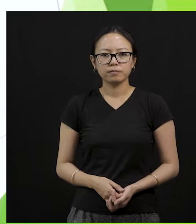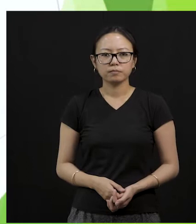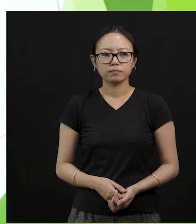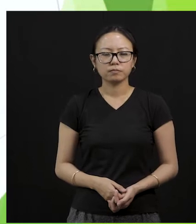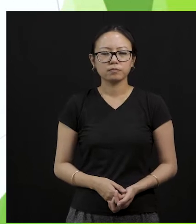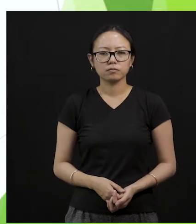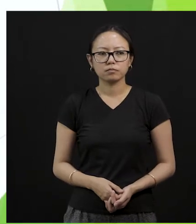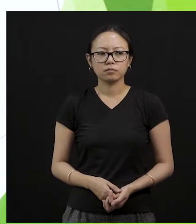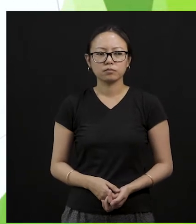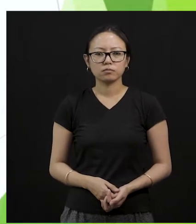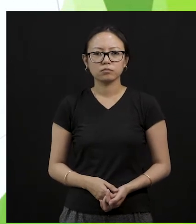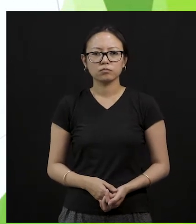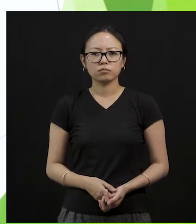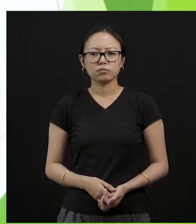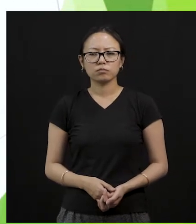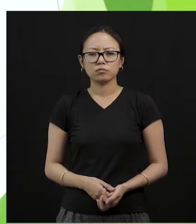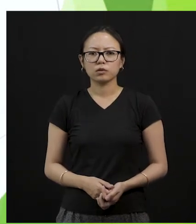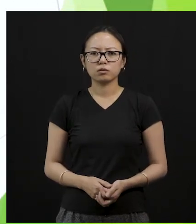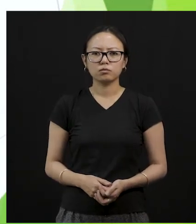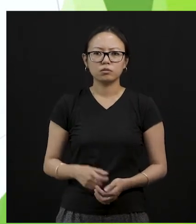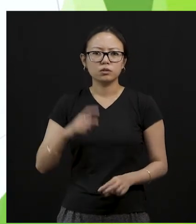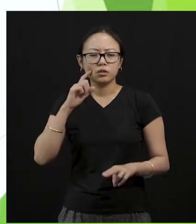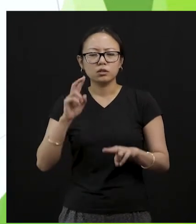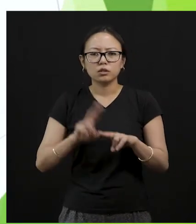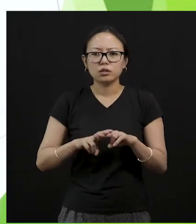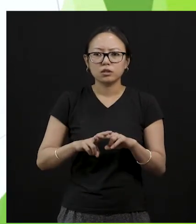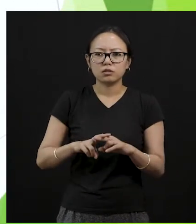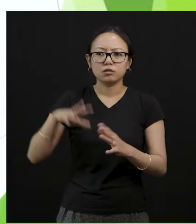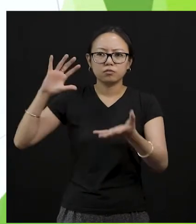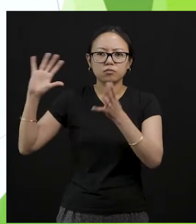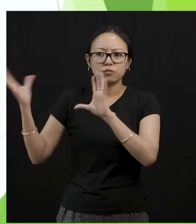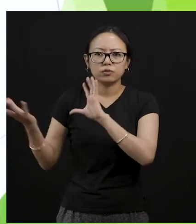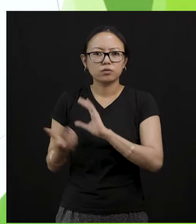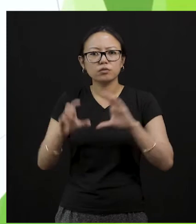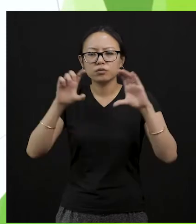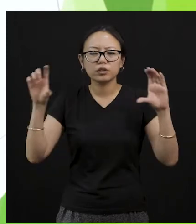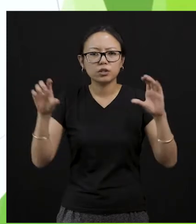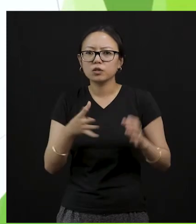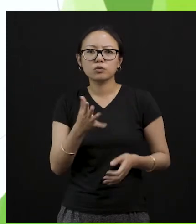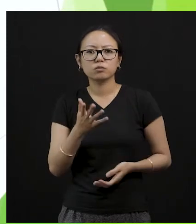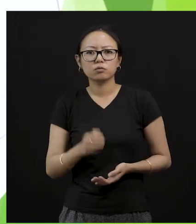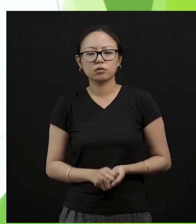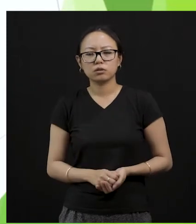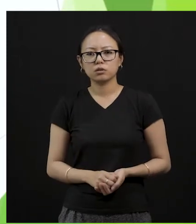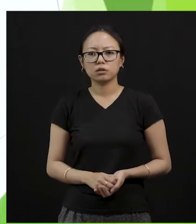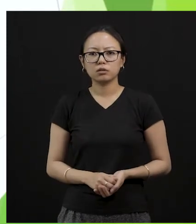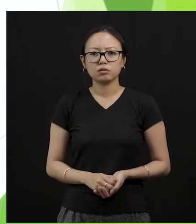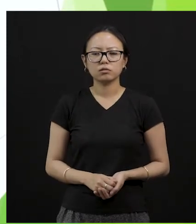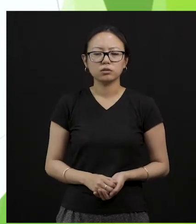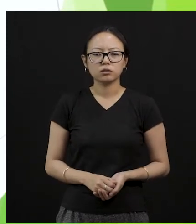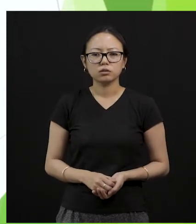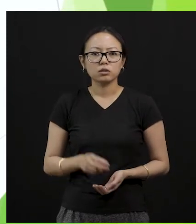let me tell you what will happen? What will happen if we do not take care of our earth? There are certain you know